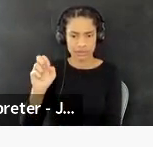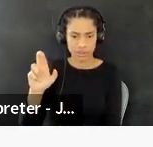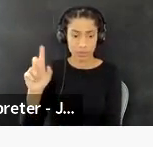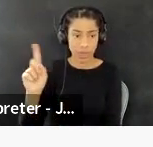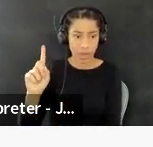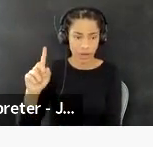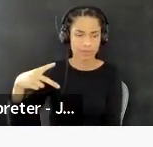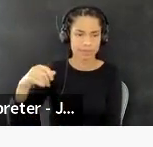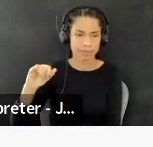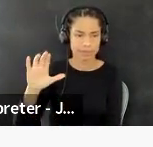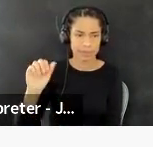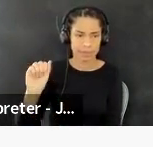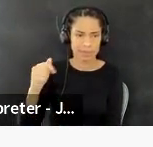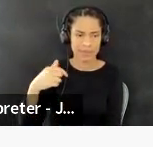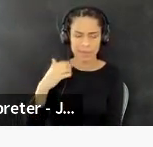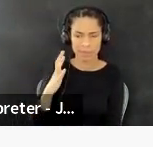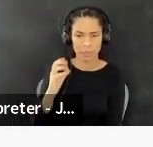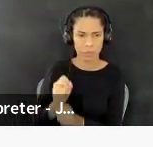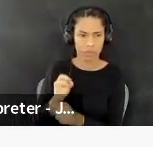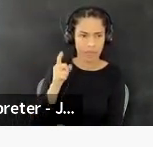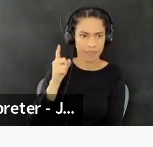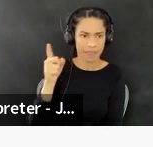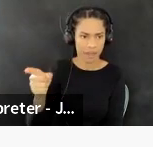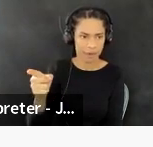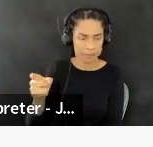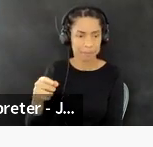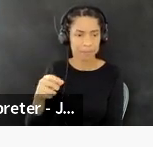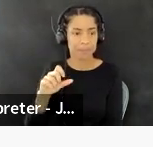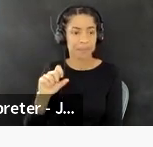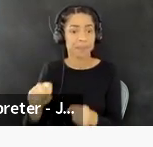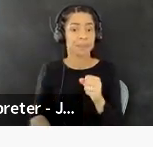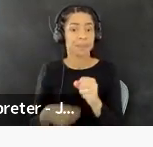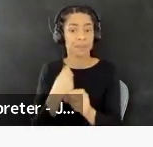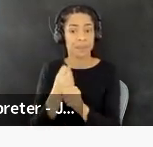And, um, last, in 2021,